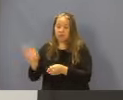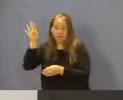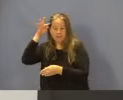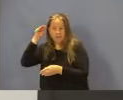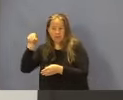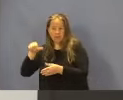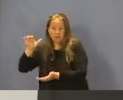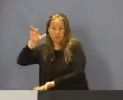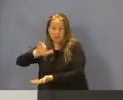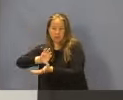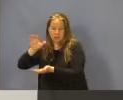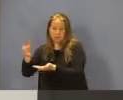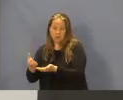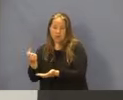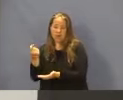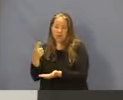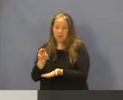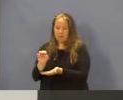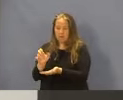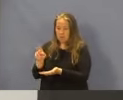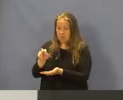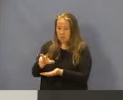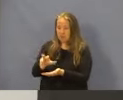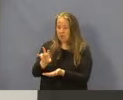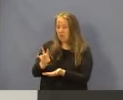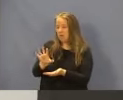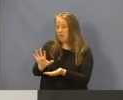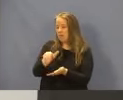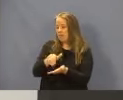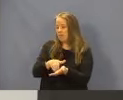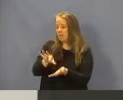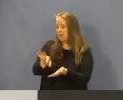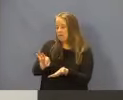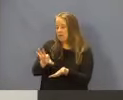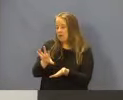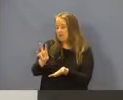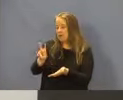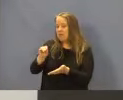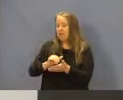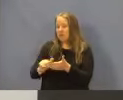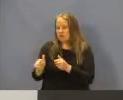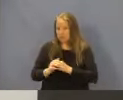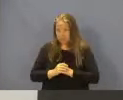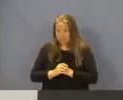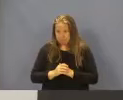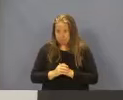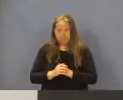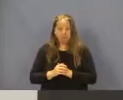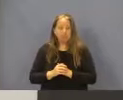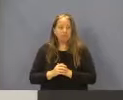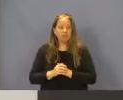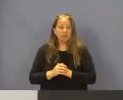funds portion is $11,375,970. An